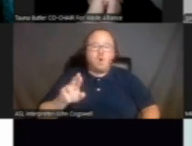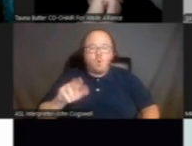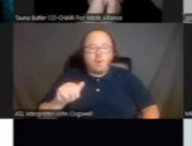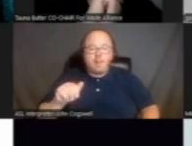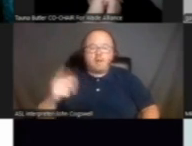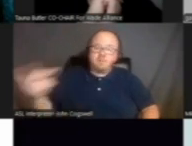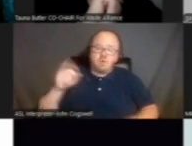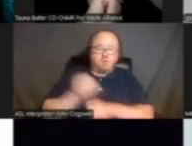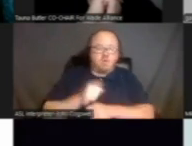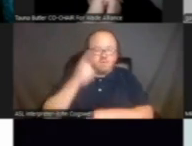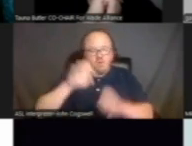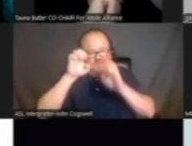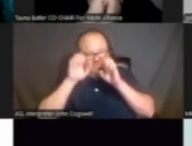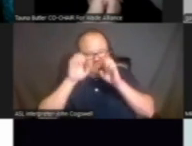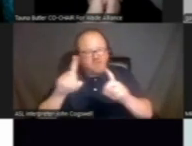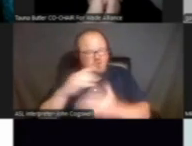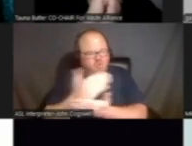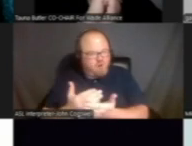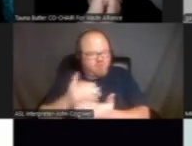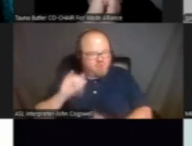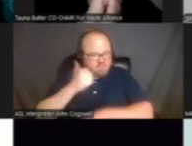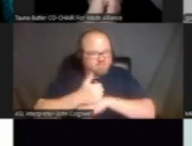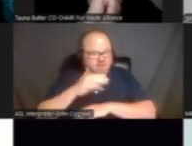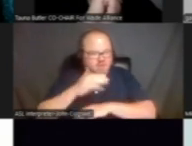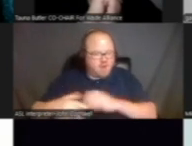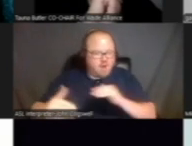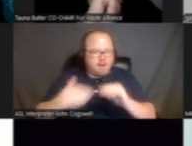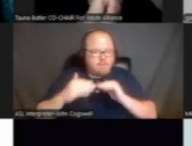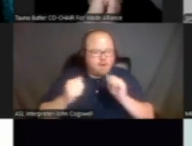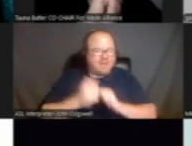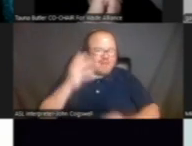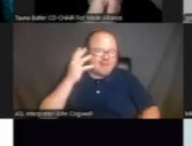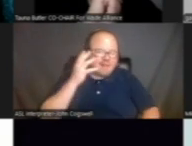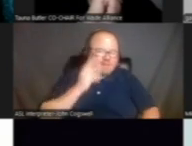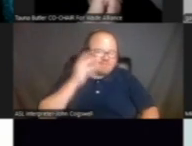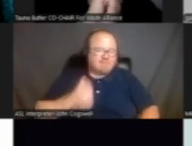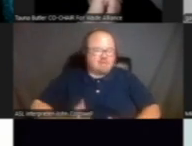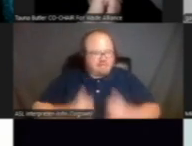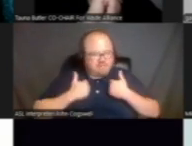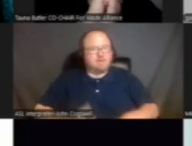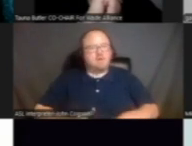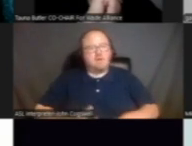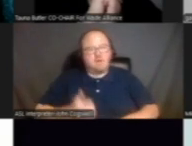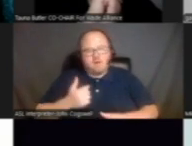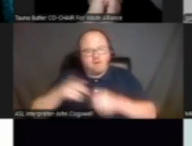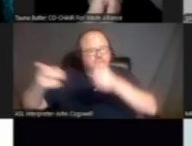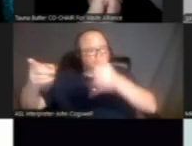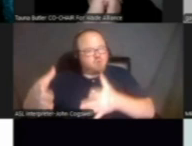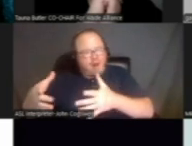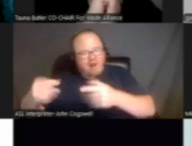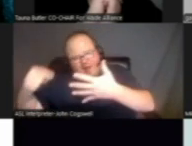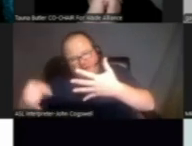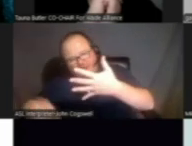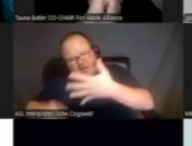for, it's the educational one, and it's based on peers with lived experience. In our unit, everyone from the director on down,